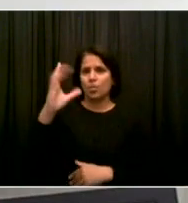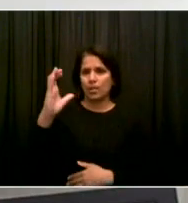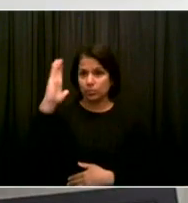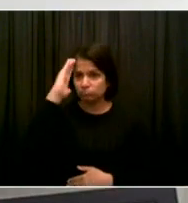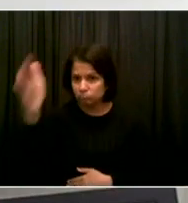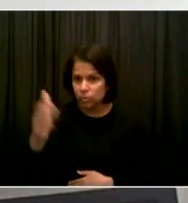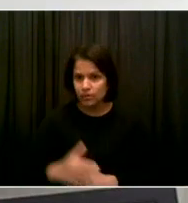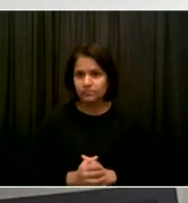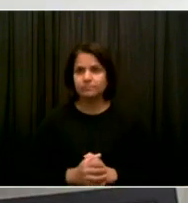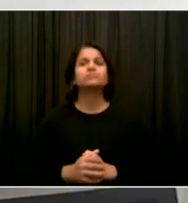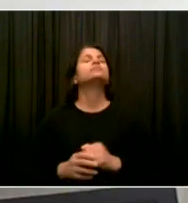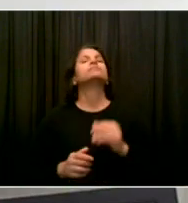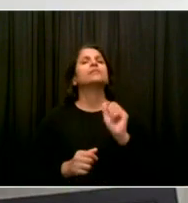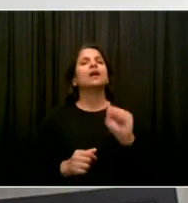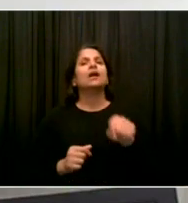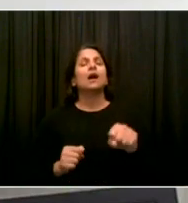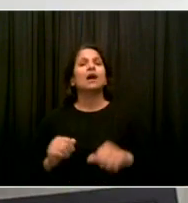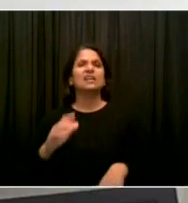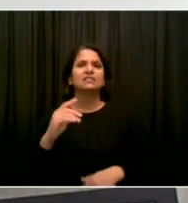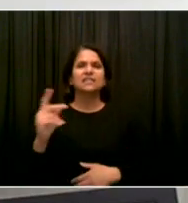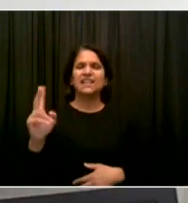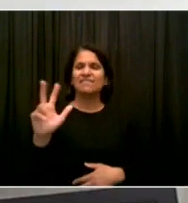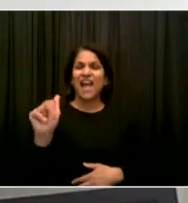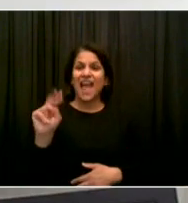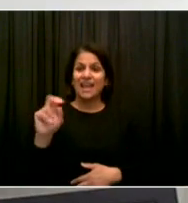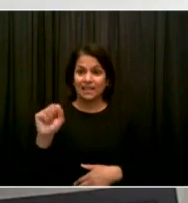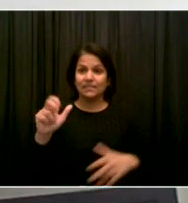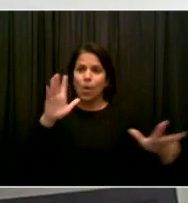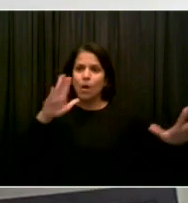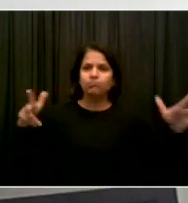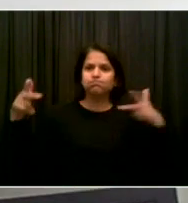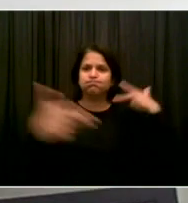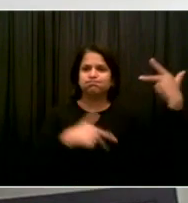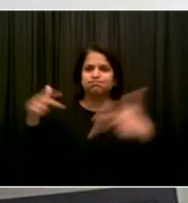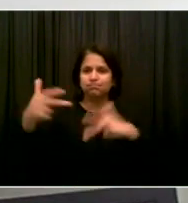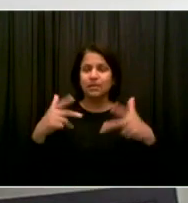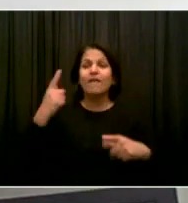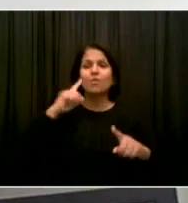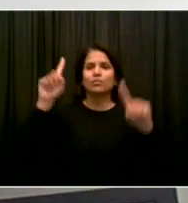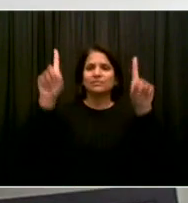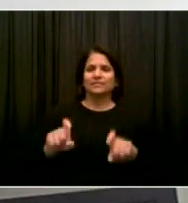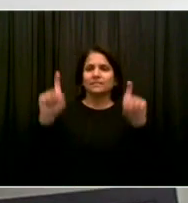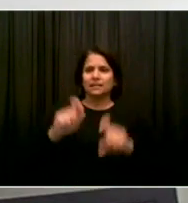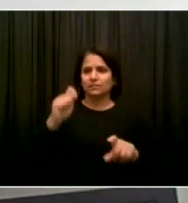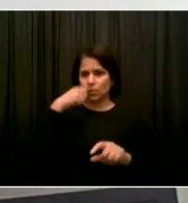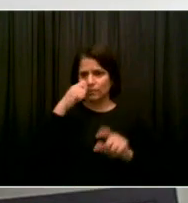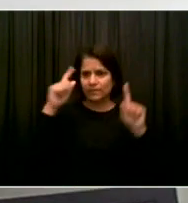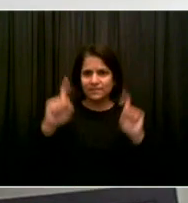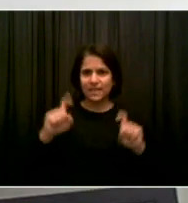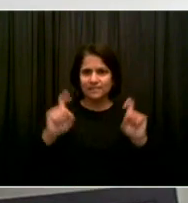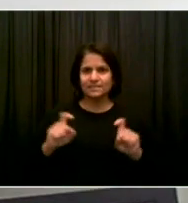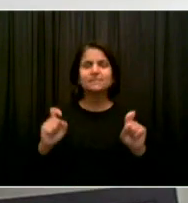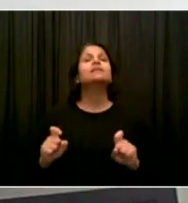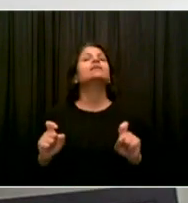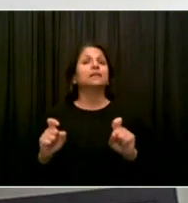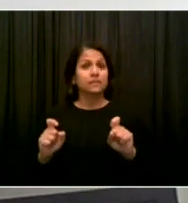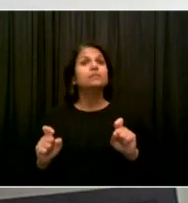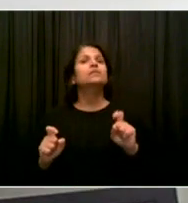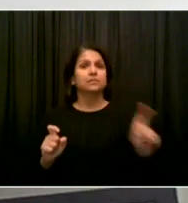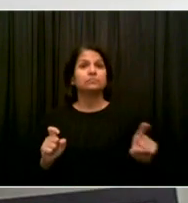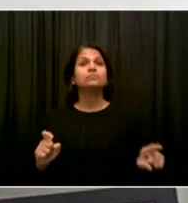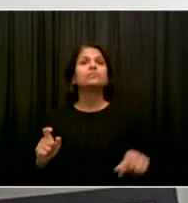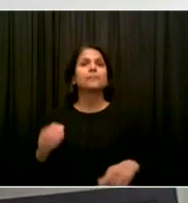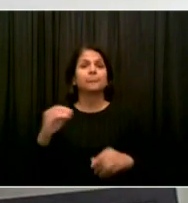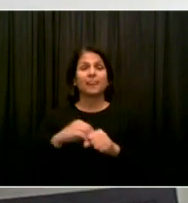and we do constantly close testing sites and move them to places where the demand is. I mean, that's part of our